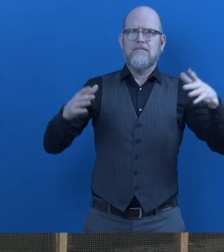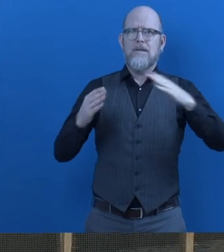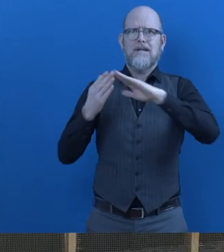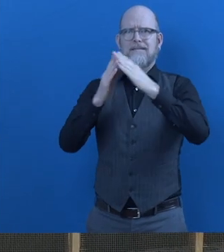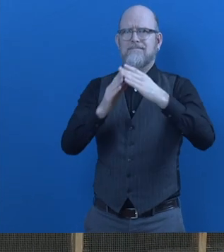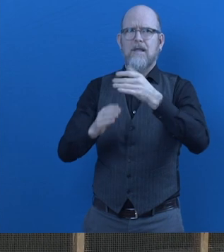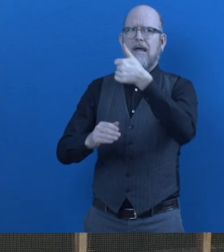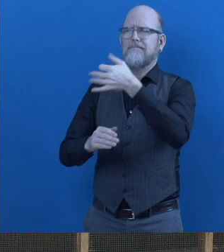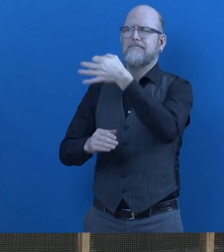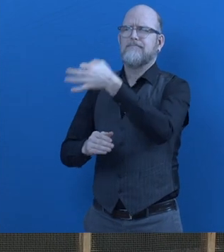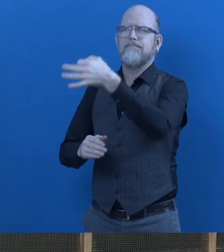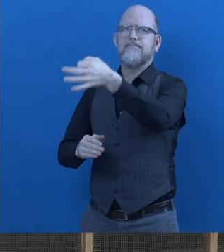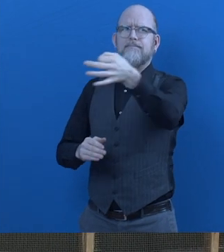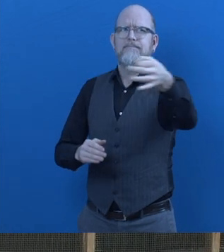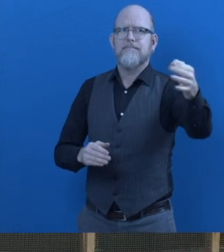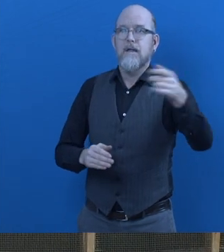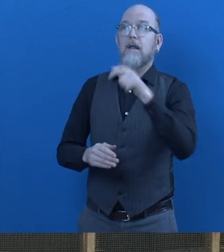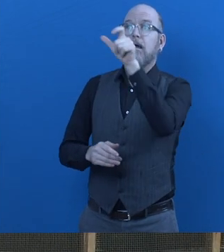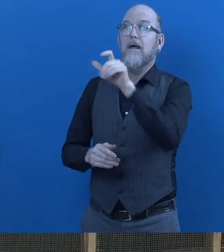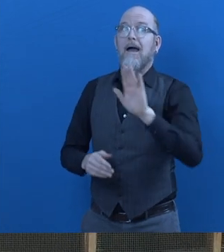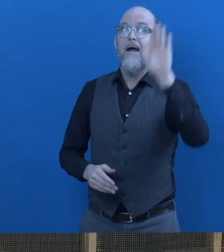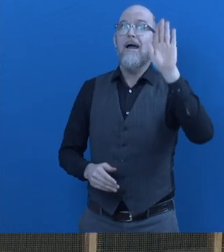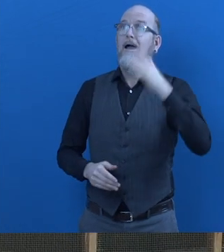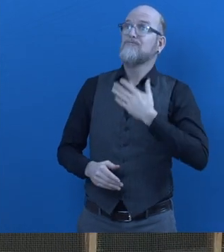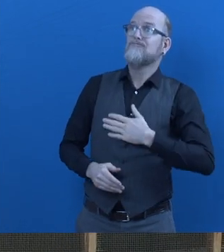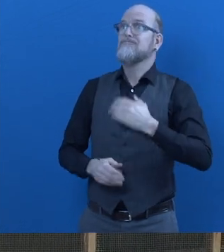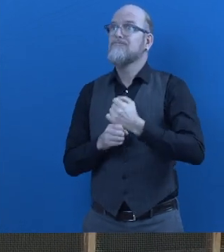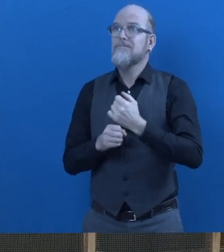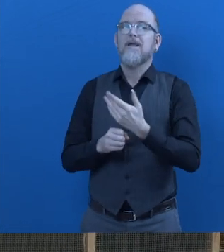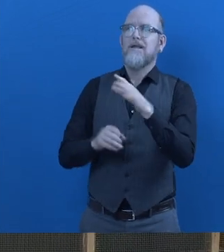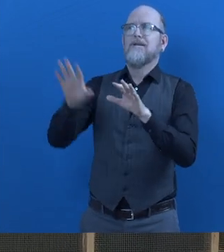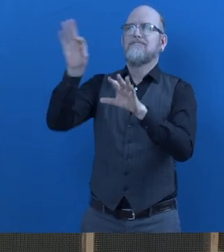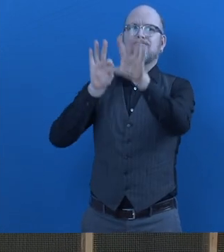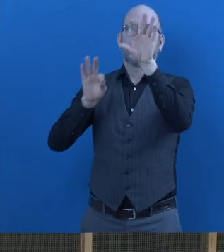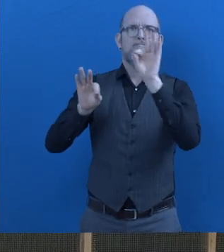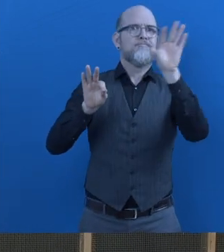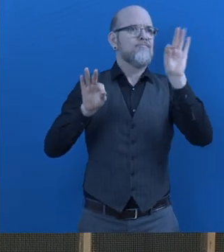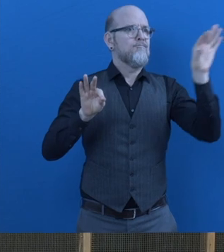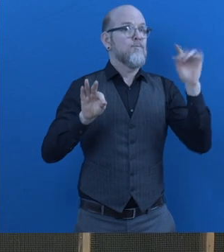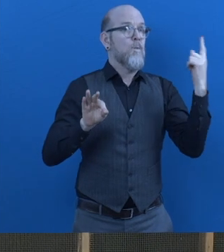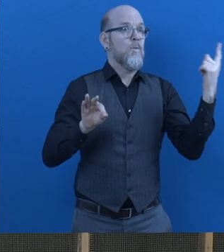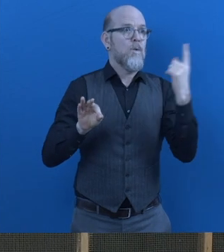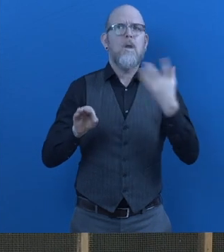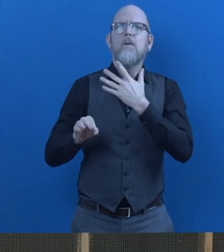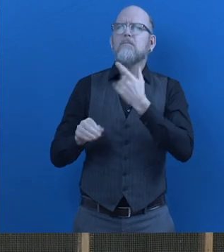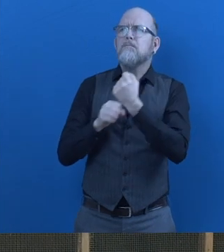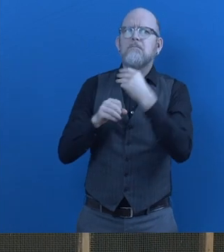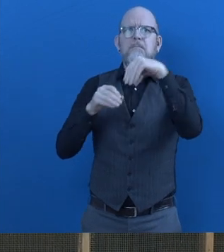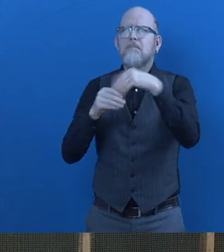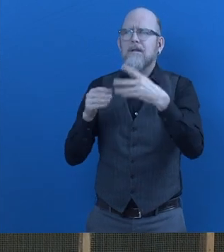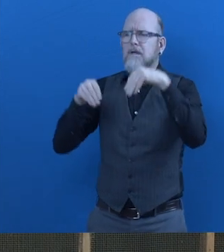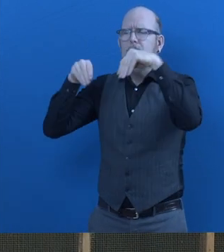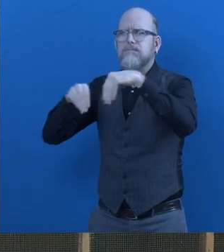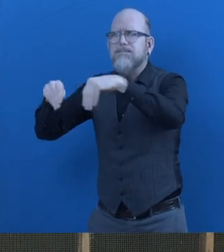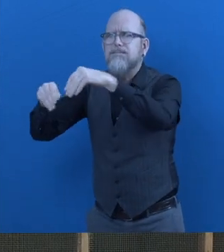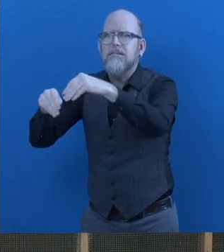village one volunteer elected by the community either one from the farm sector and another from